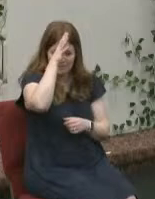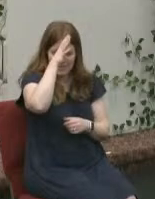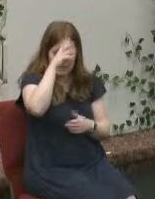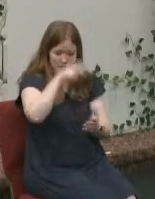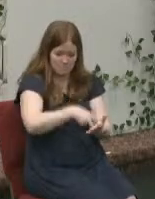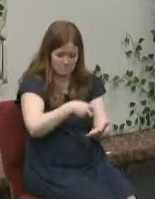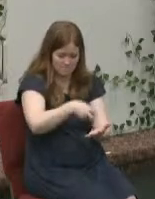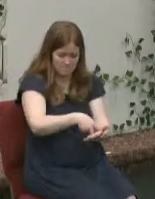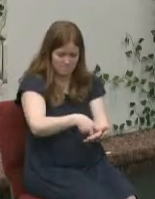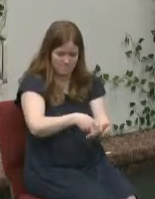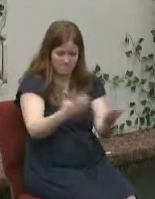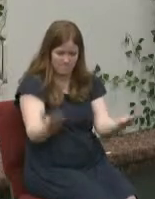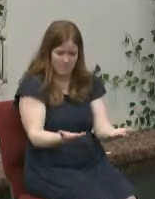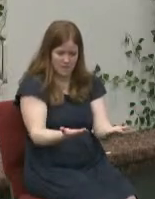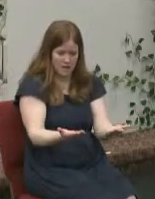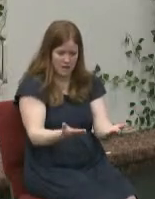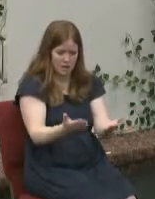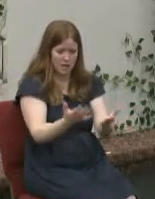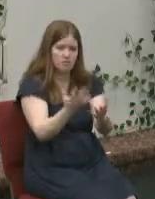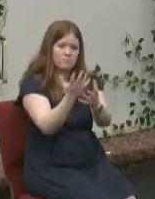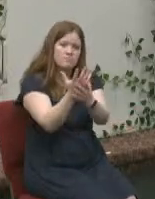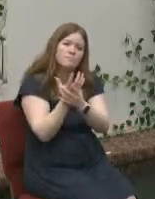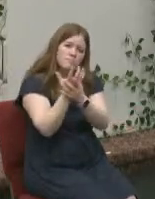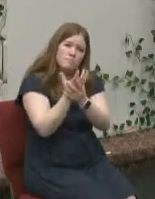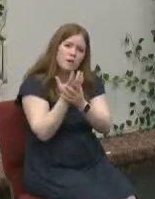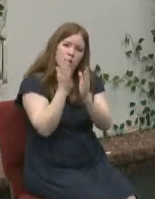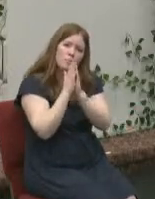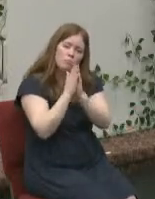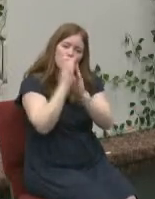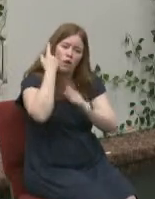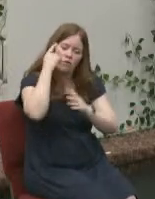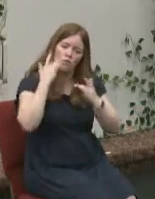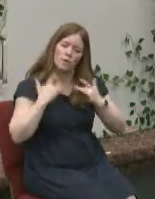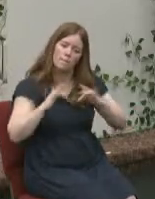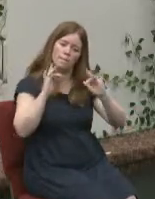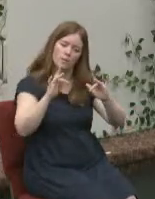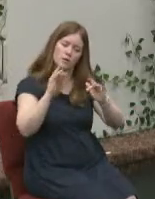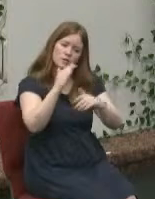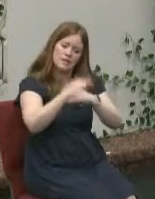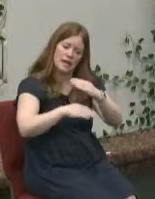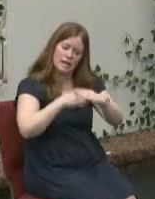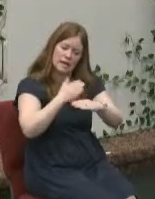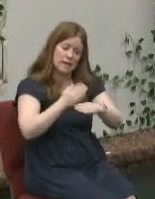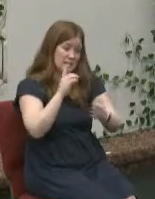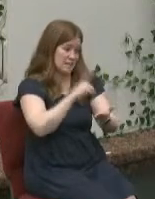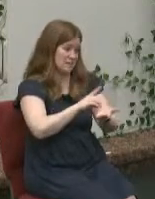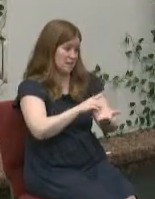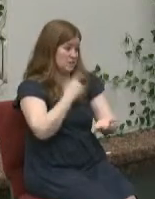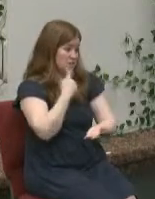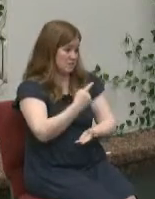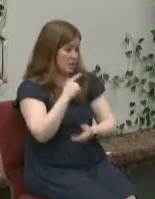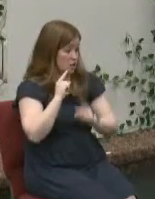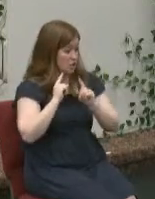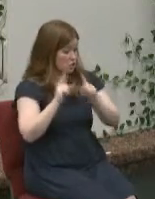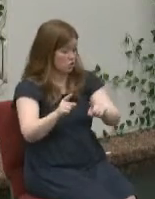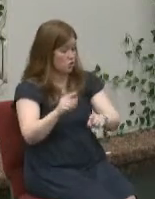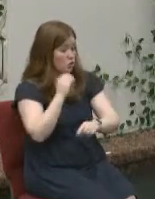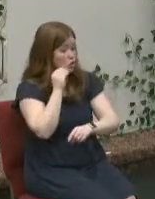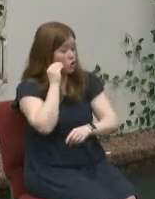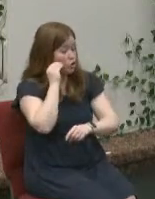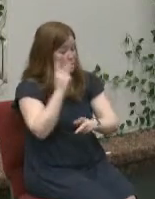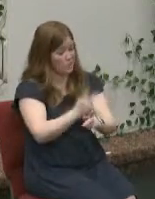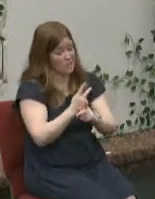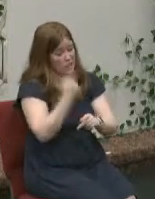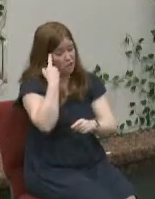knees in our garage begging for mercy and kindness because the doctor said this you must go home and take the best care of you